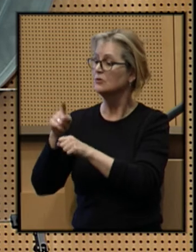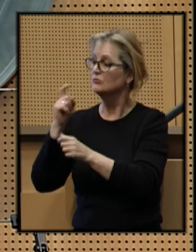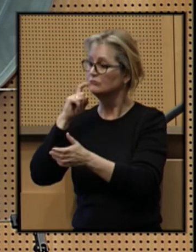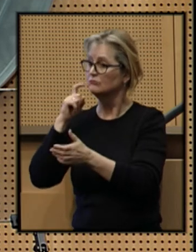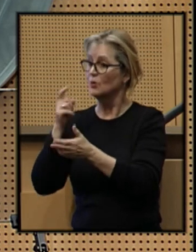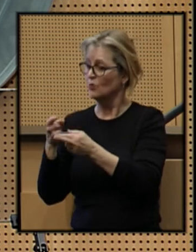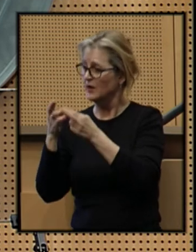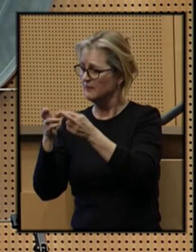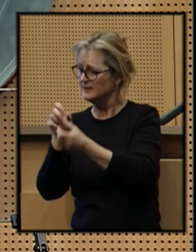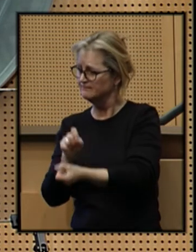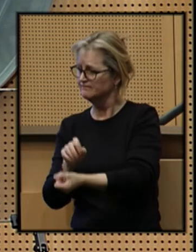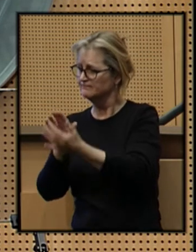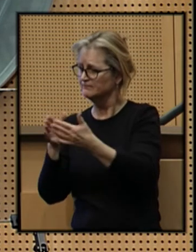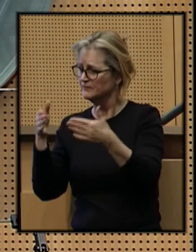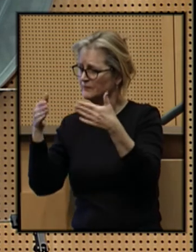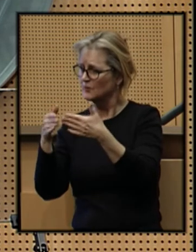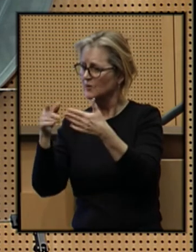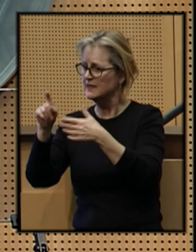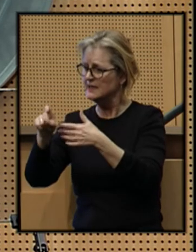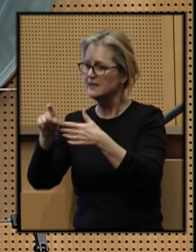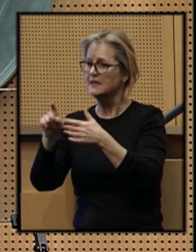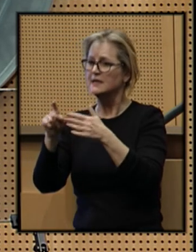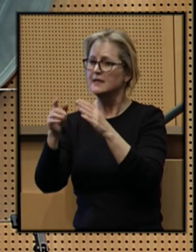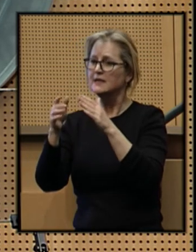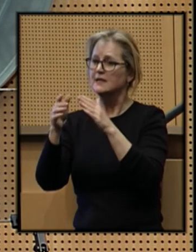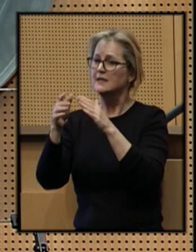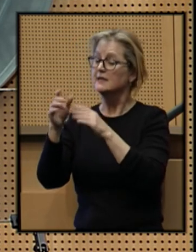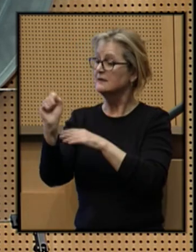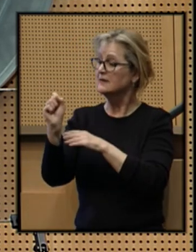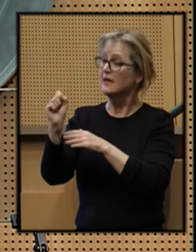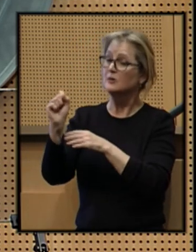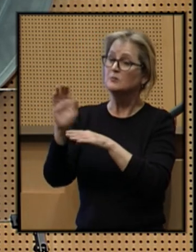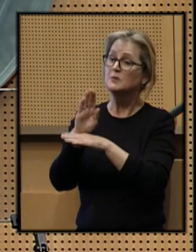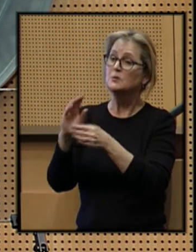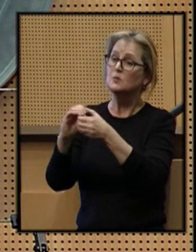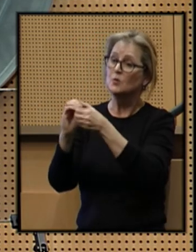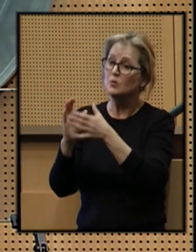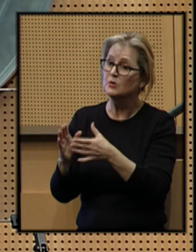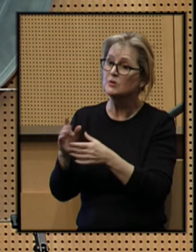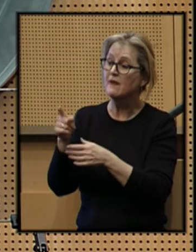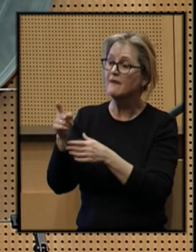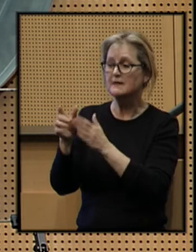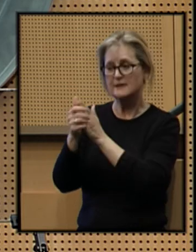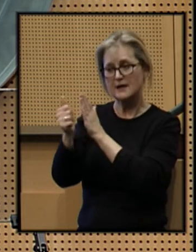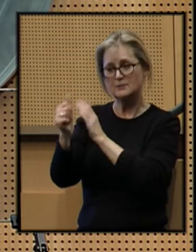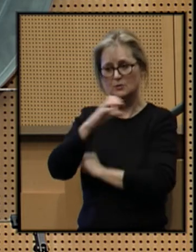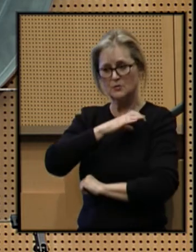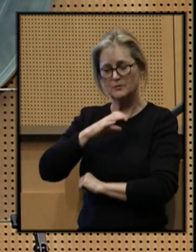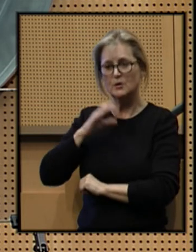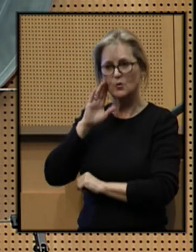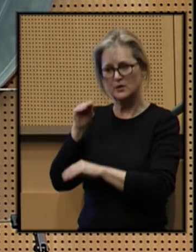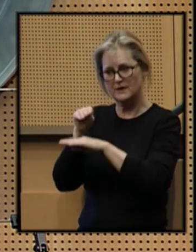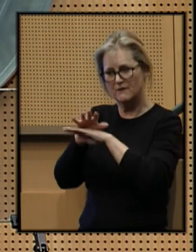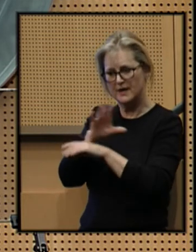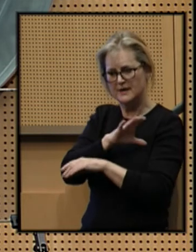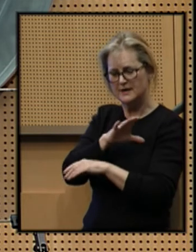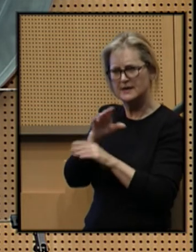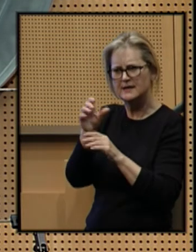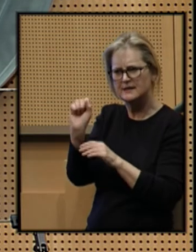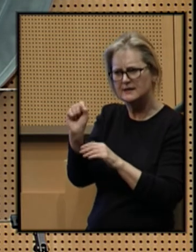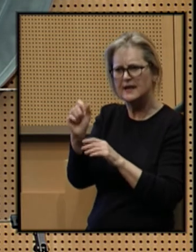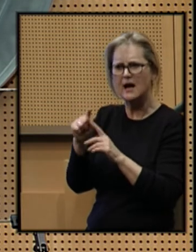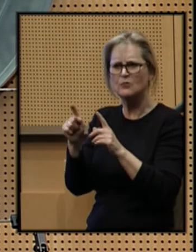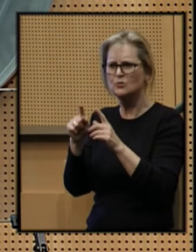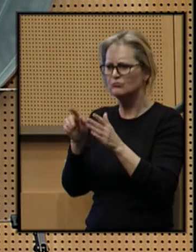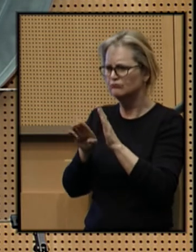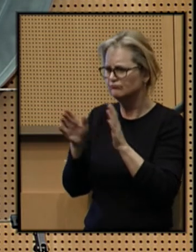recommend strategies focused on the needs of Seattle's small business owners. This expert committee will advise the city on how to encourage the